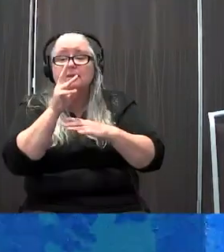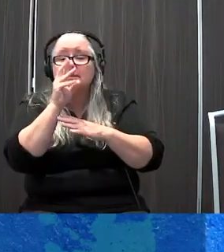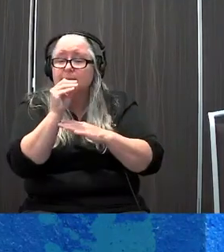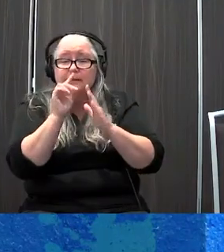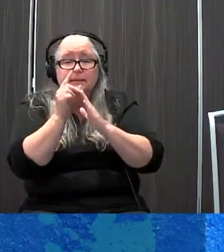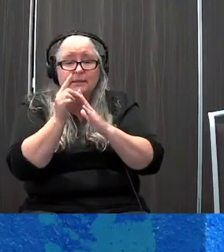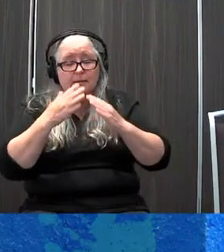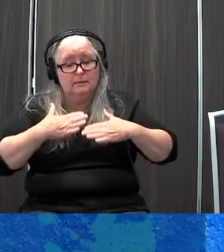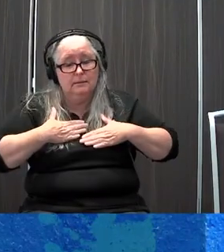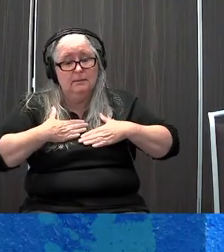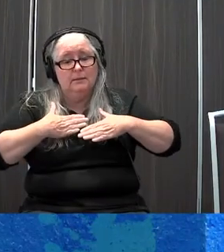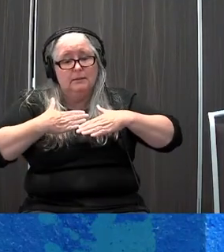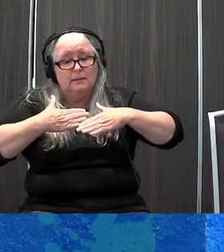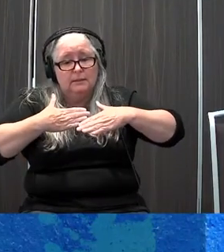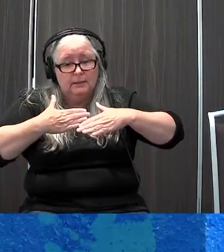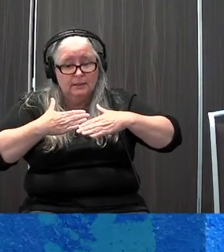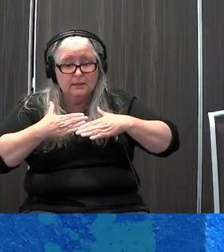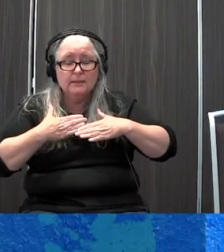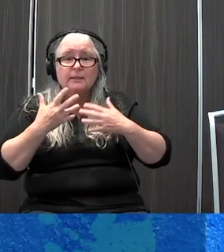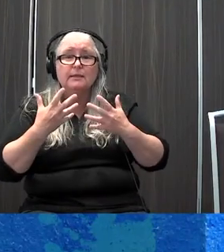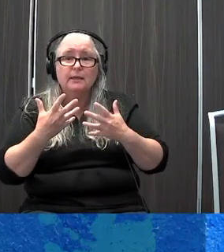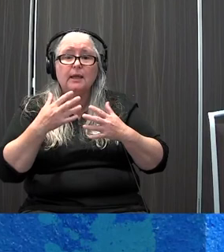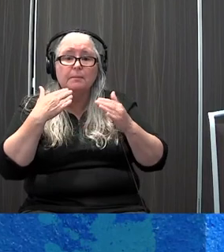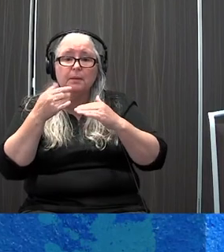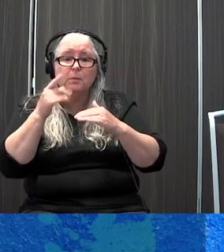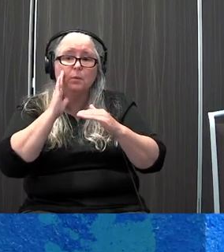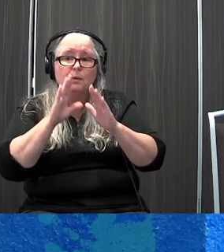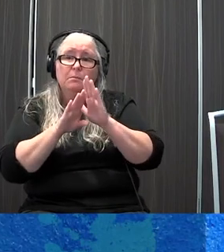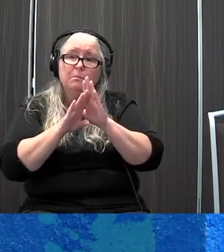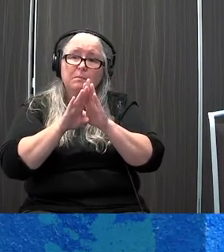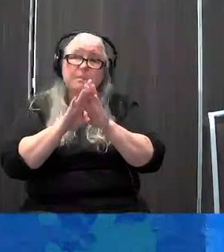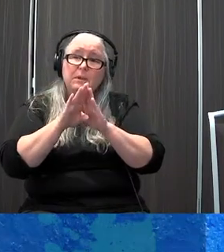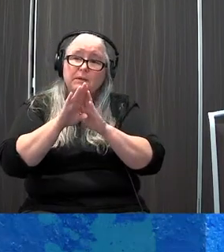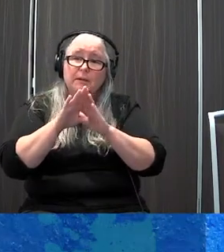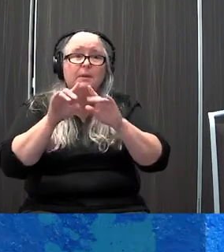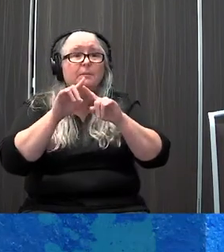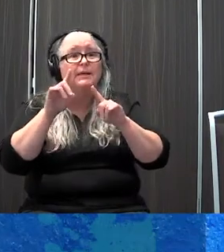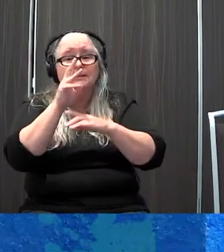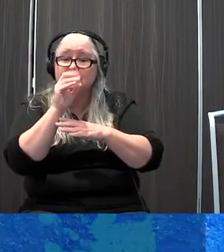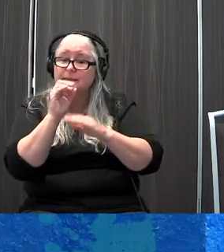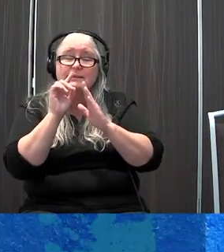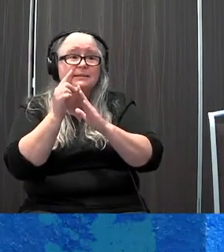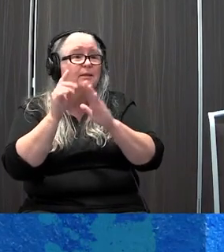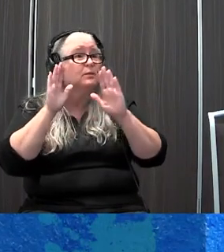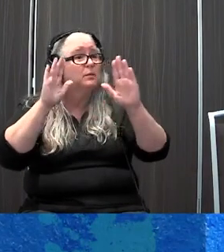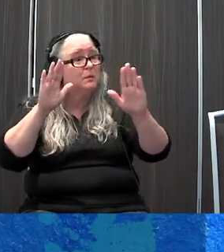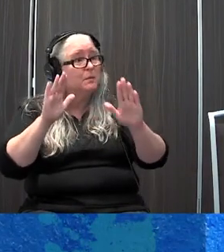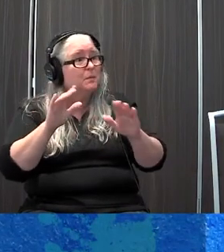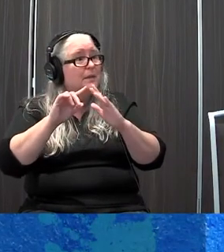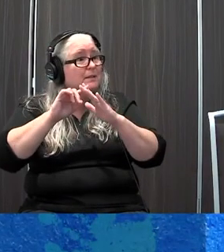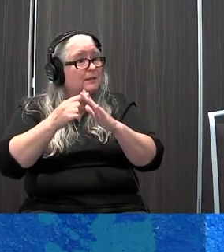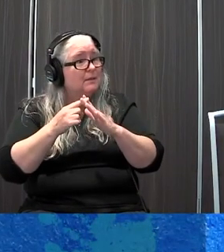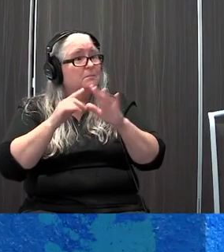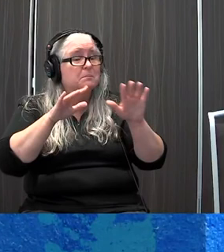breathing and a breathing meditation. And then eventually, maybe you'll build up. But just 60 seconds a day is a great start. Be comfortable, as we've talked